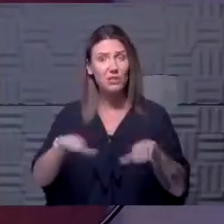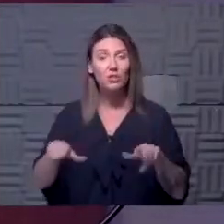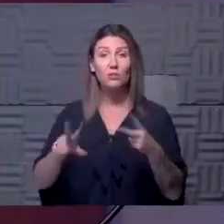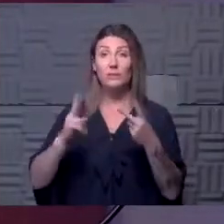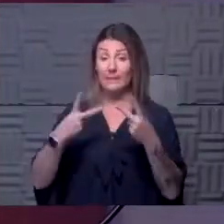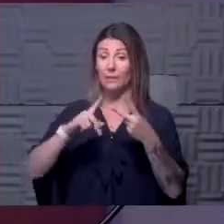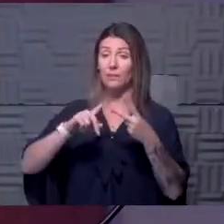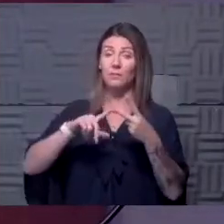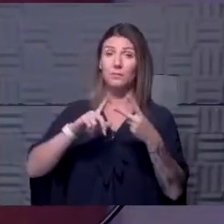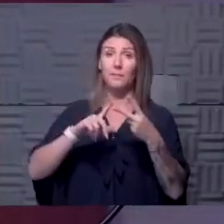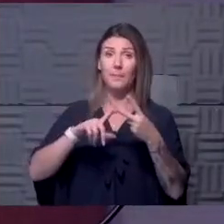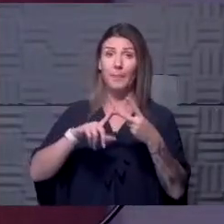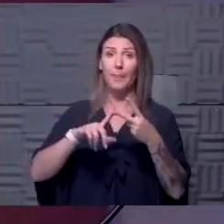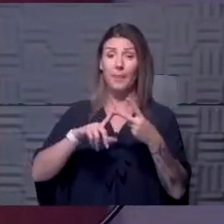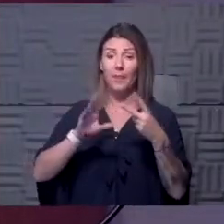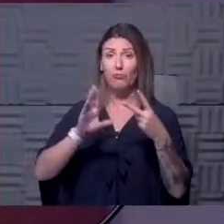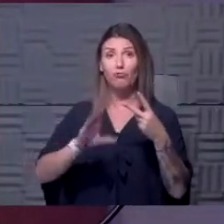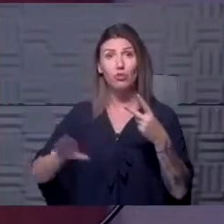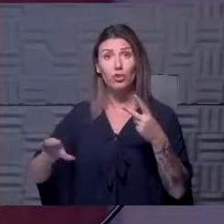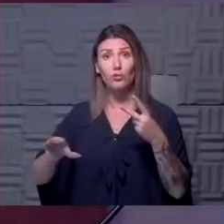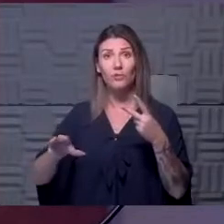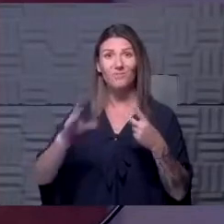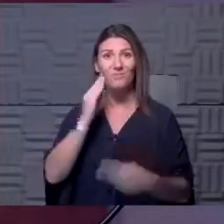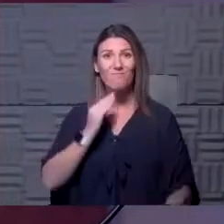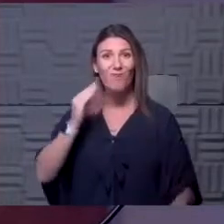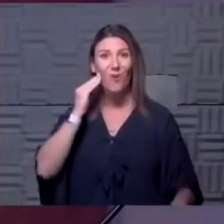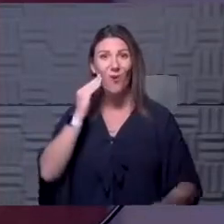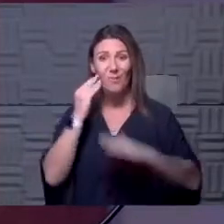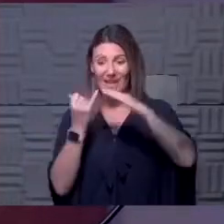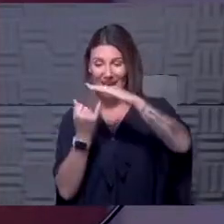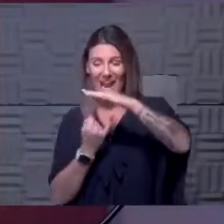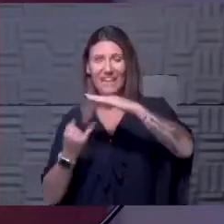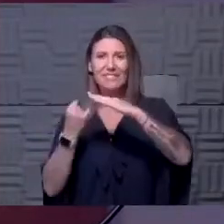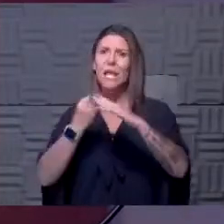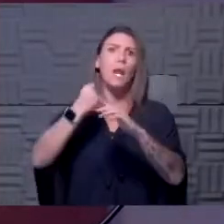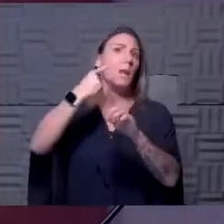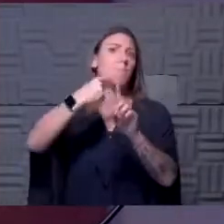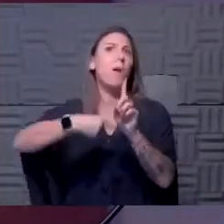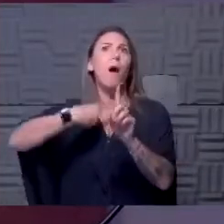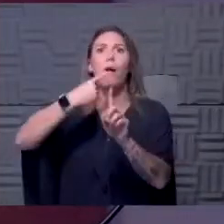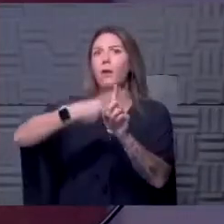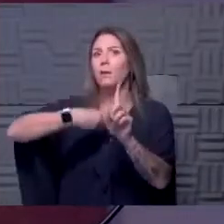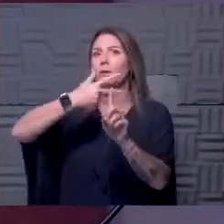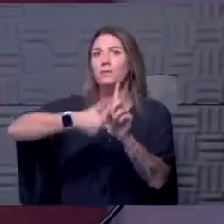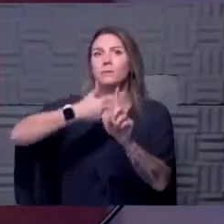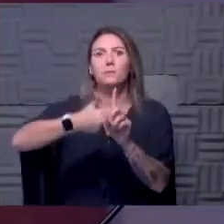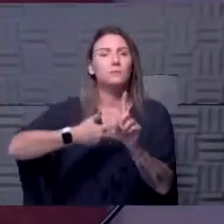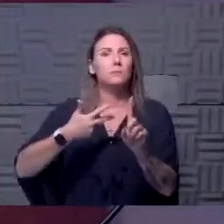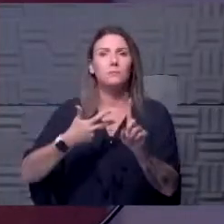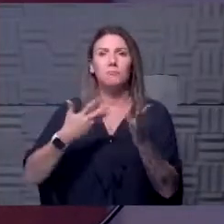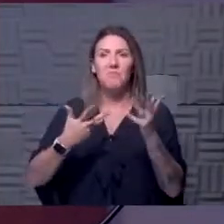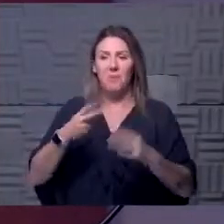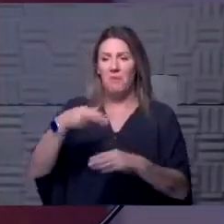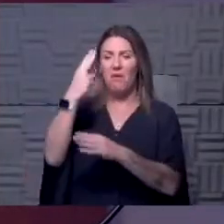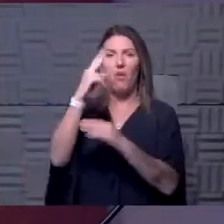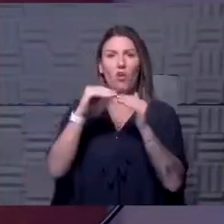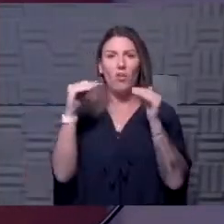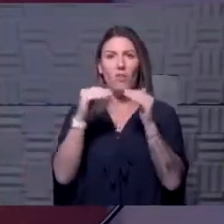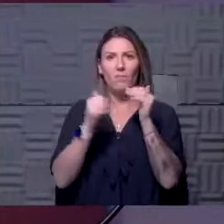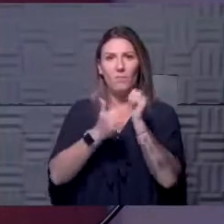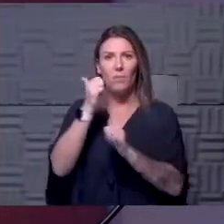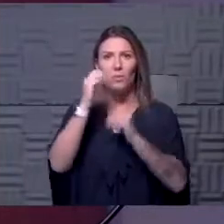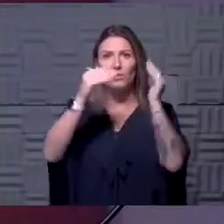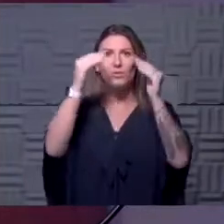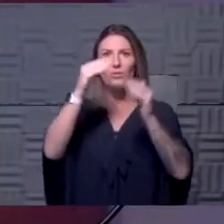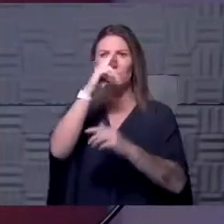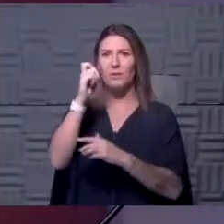two, our children have been home and isolated for months. In fact, probably at higher levels than most adults as adults have